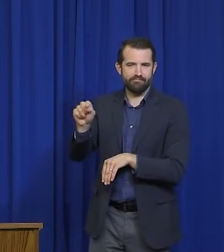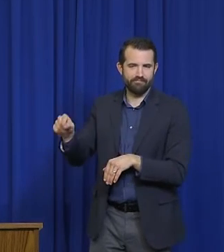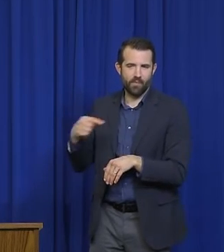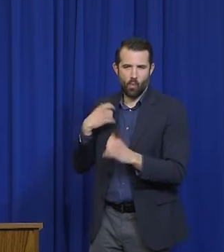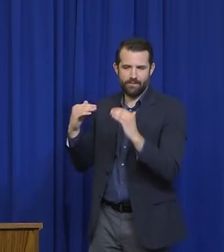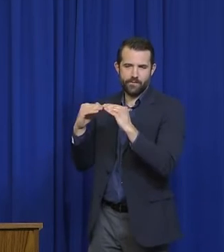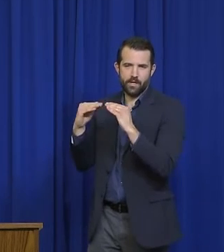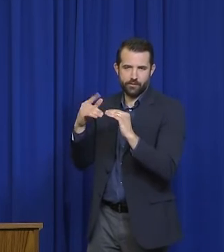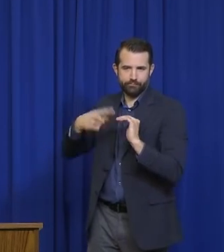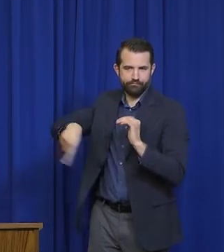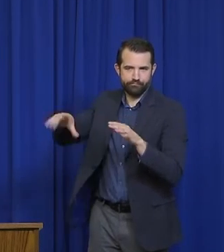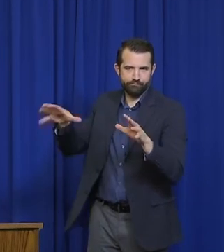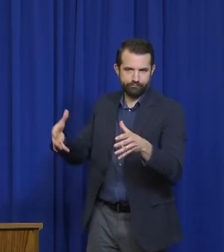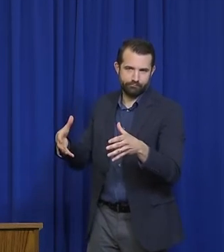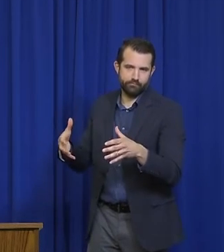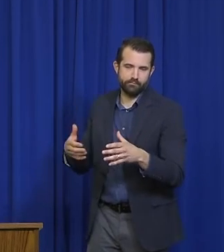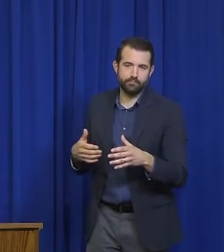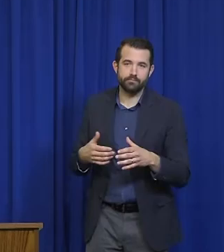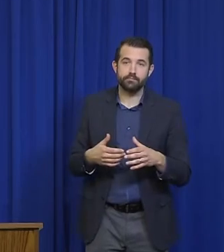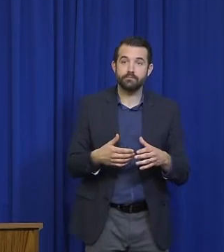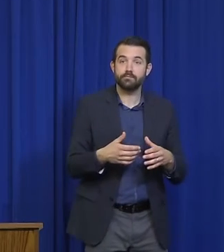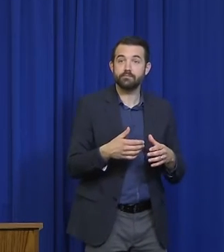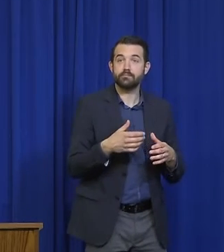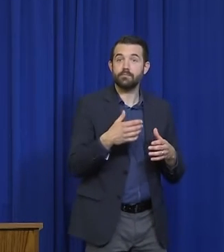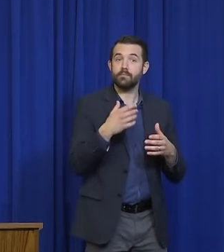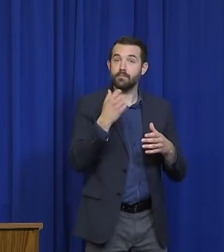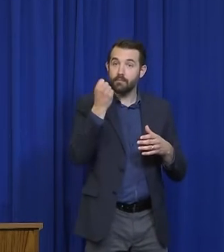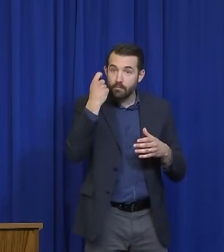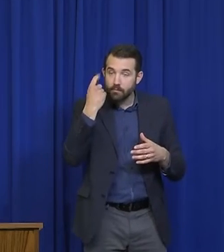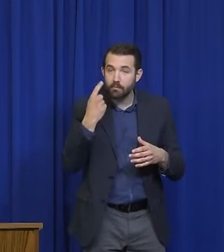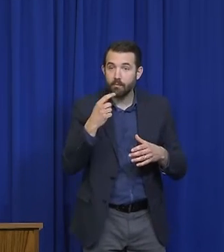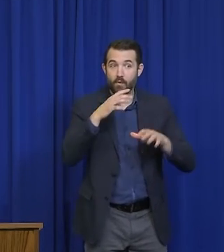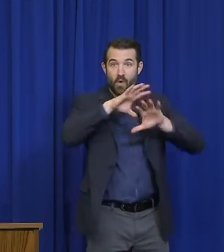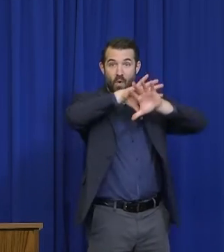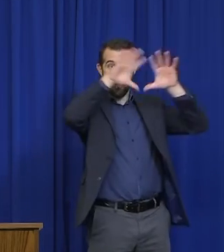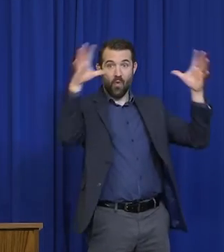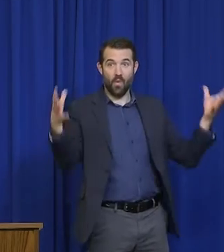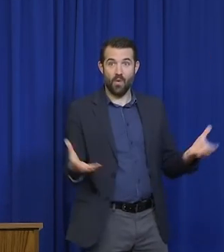The primary consideration, obviously, is public health, first and foremost.